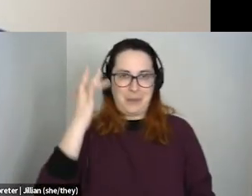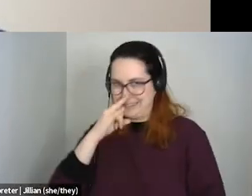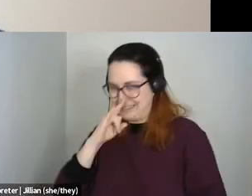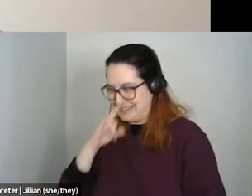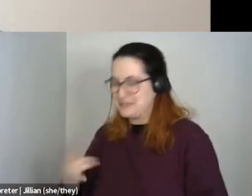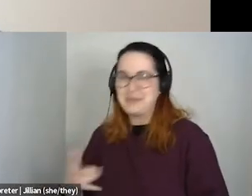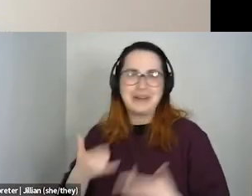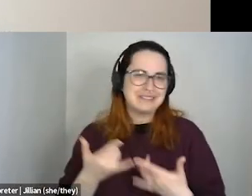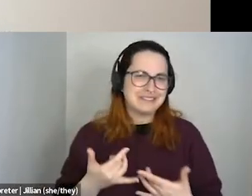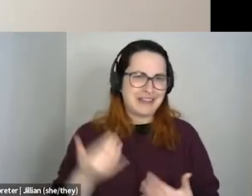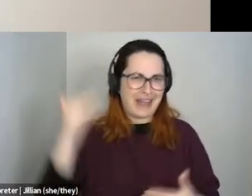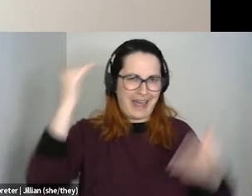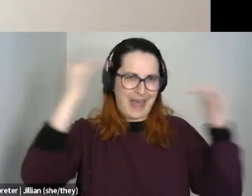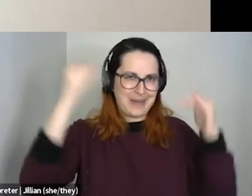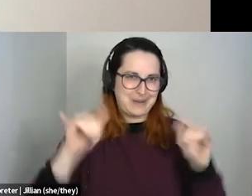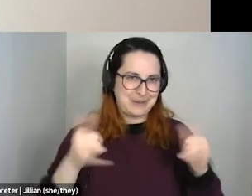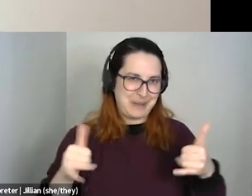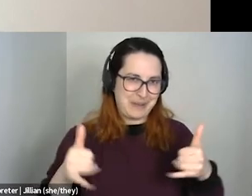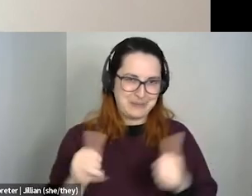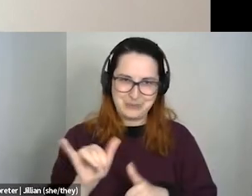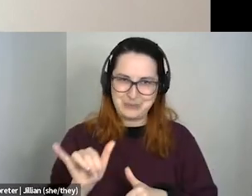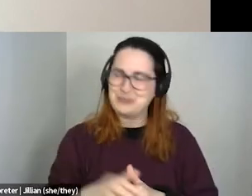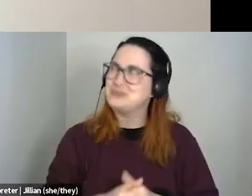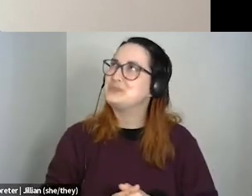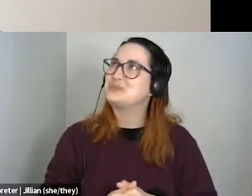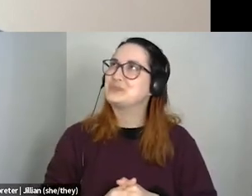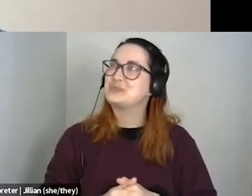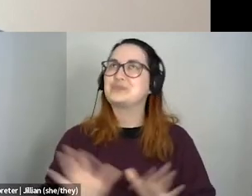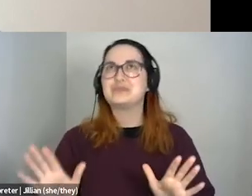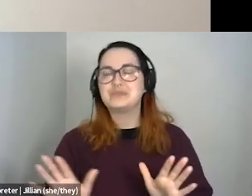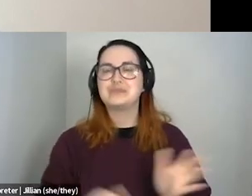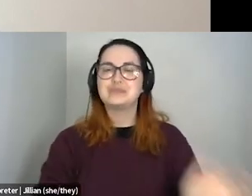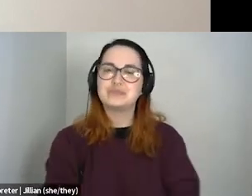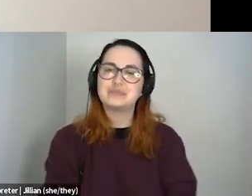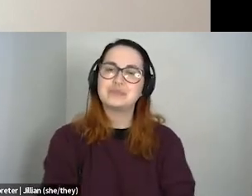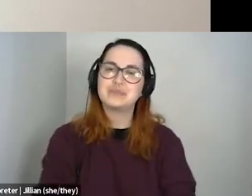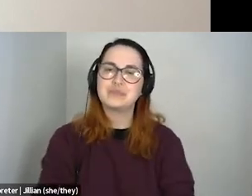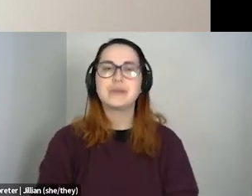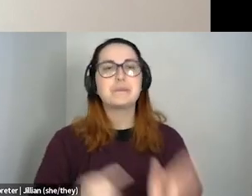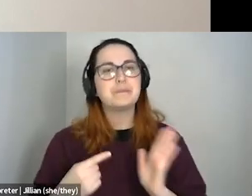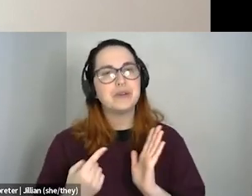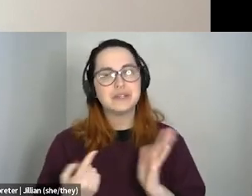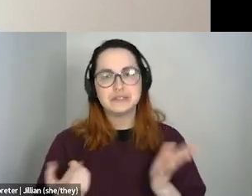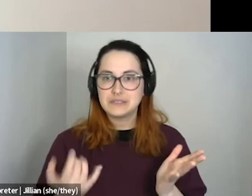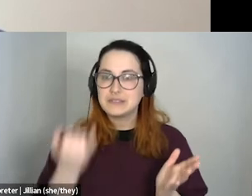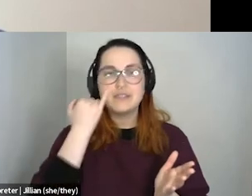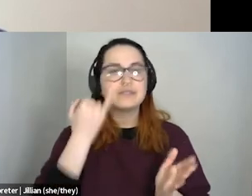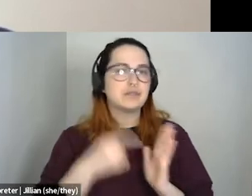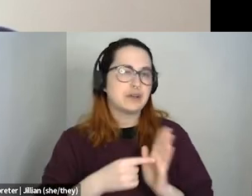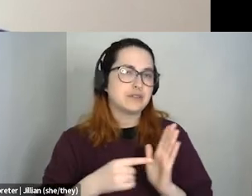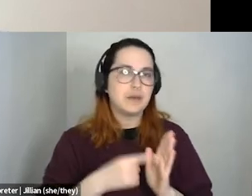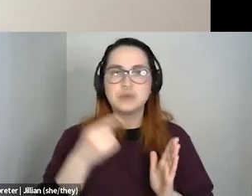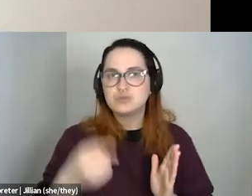adults playing it too. Um, but I think if you're, you know, for example, a non-binary